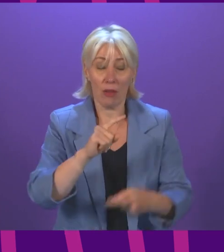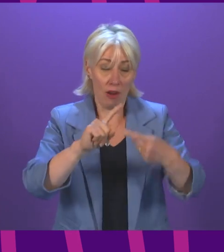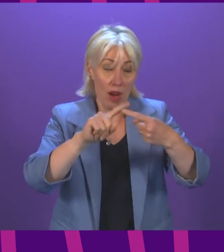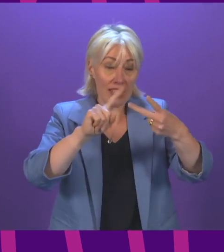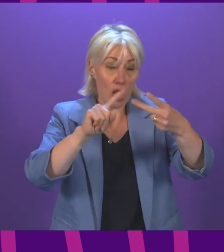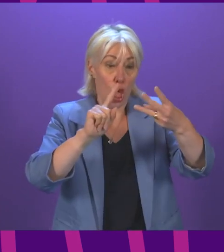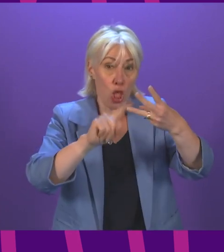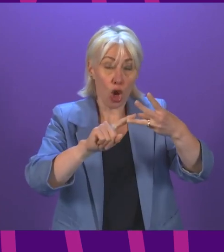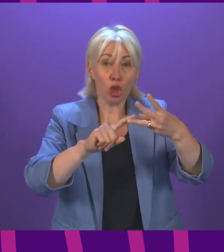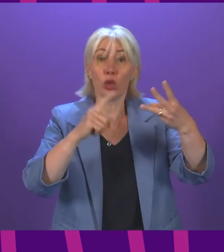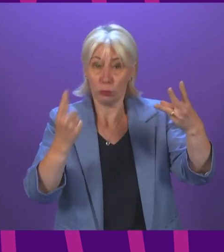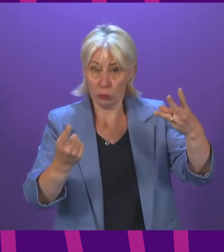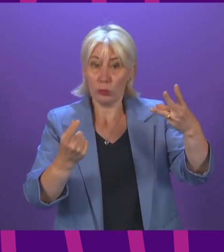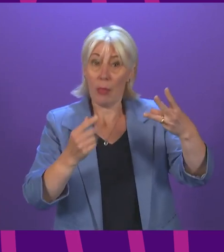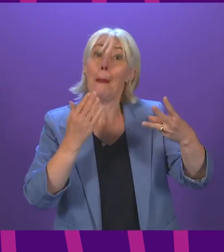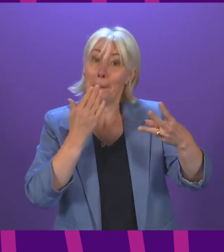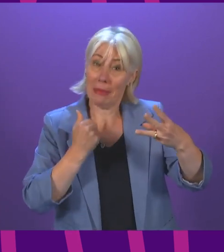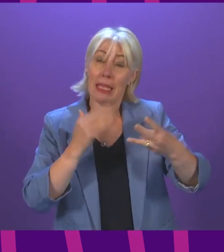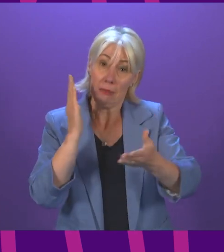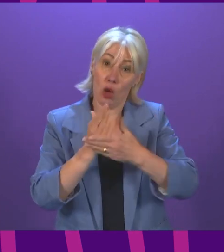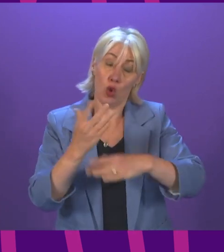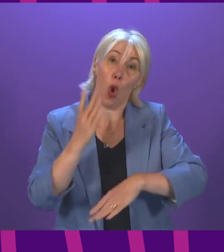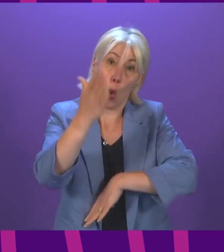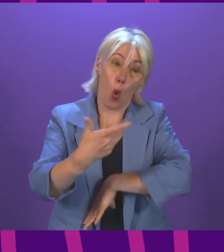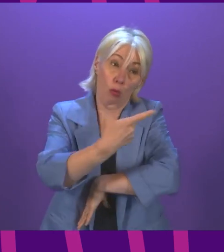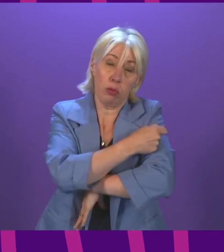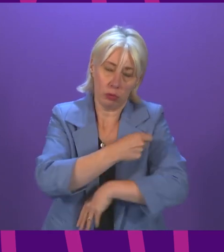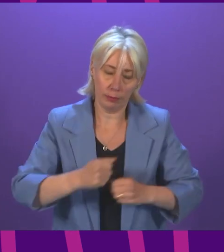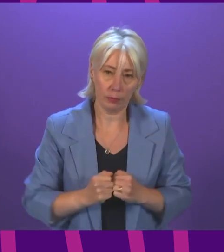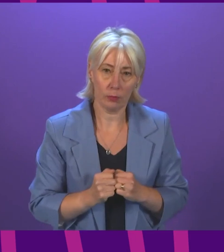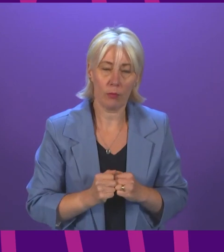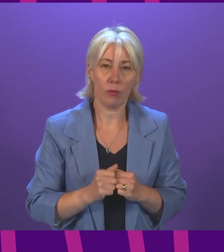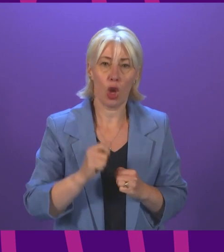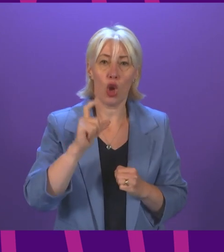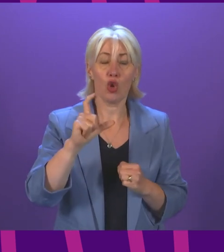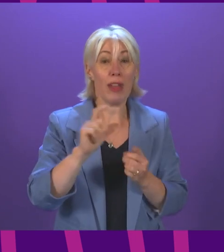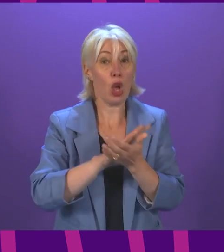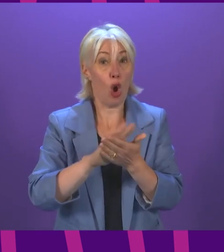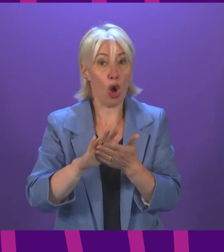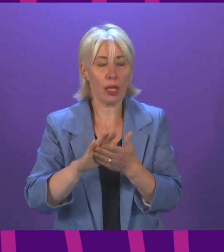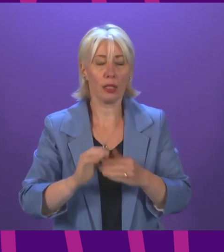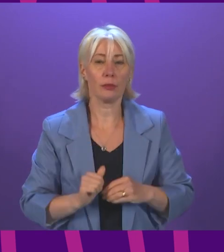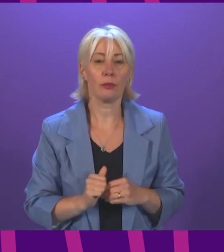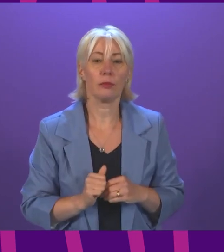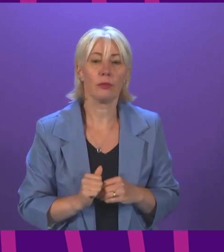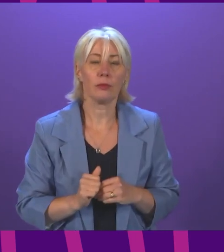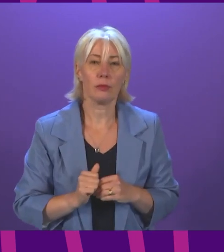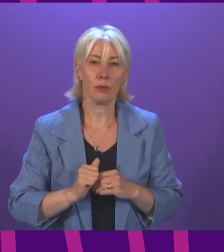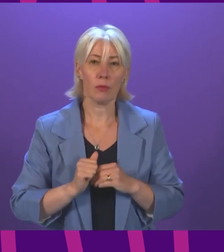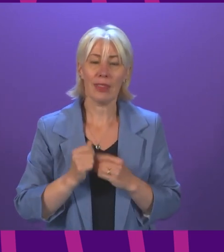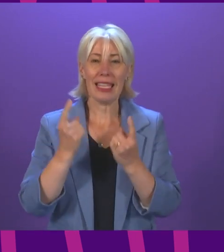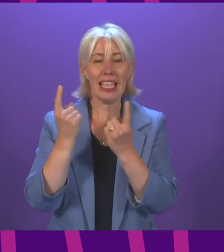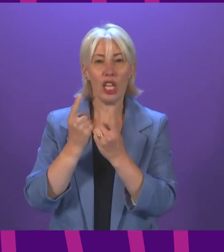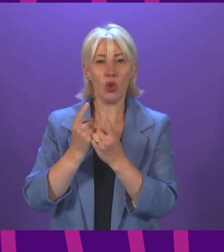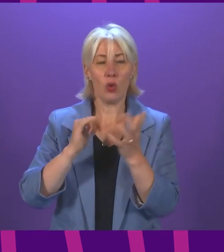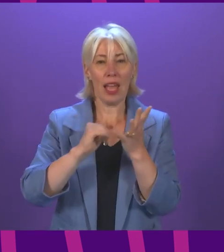third or indeed booster dose, then please step forward. Craig Hoyt to be followed by Clare Adamson. Thank you, Deputy Presiding Officer. On the issue of